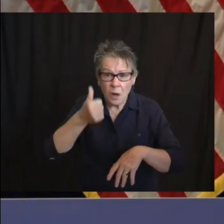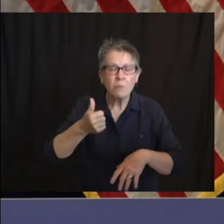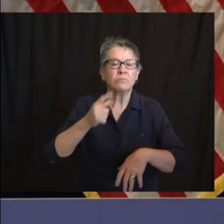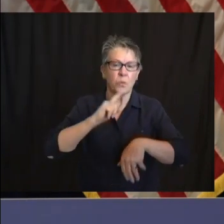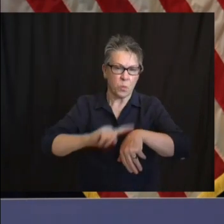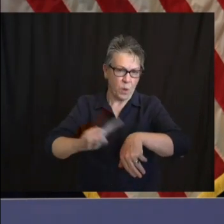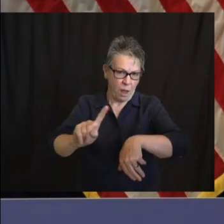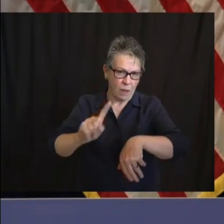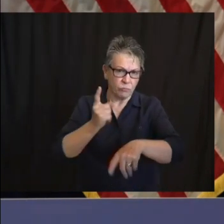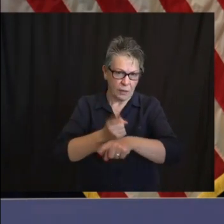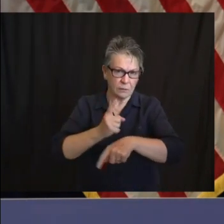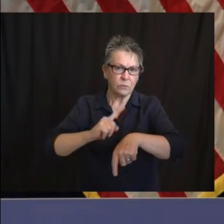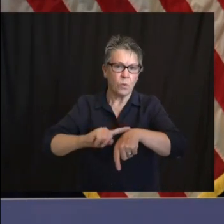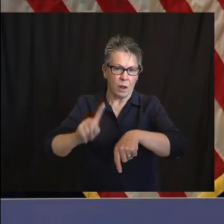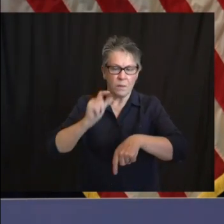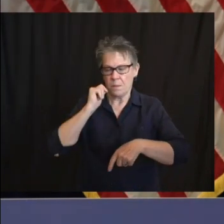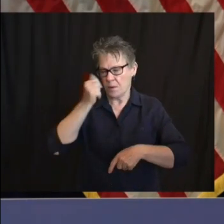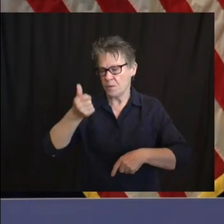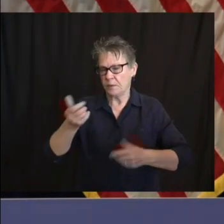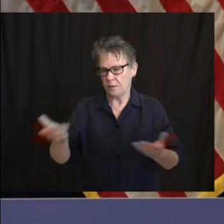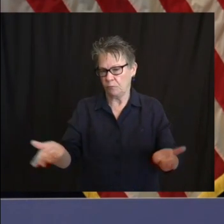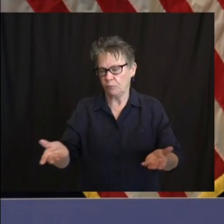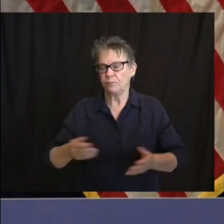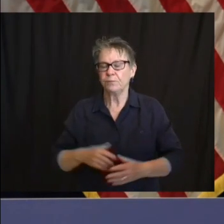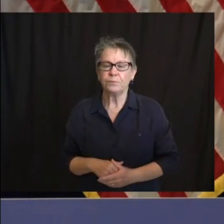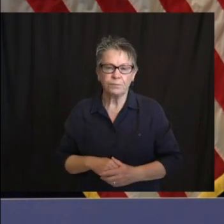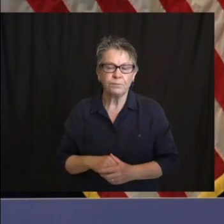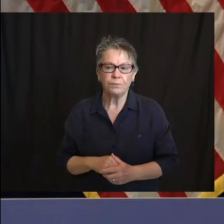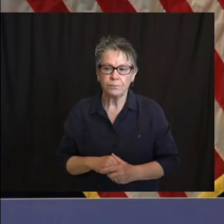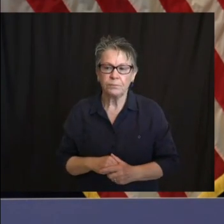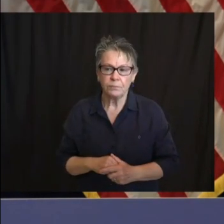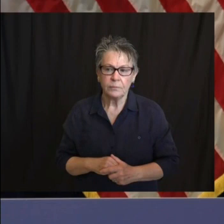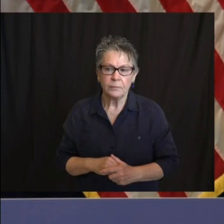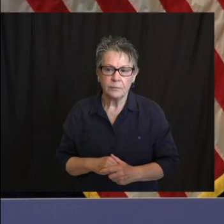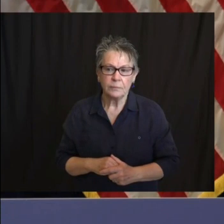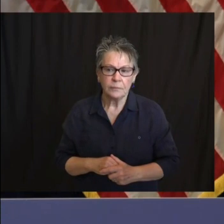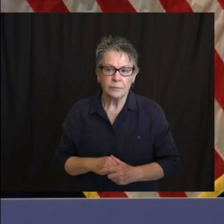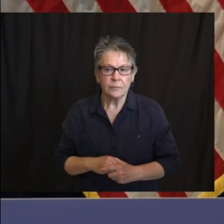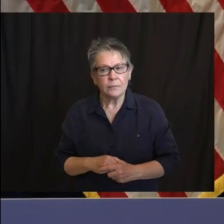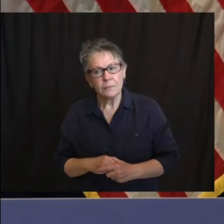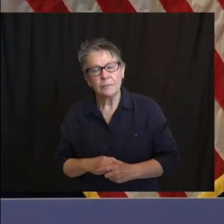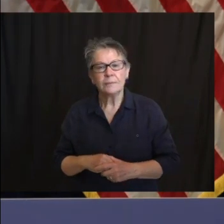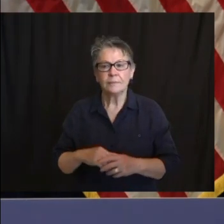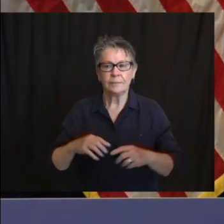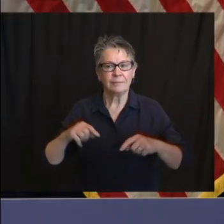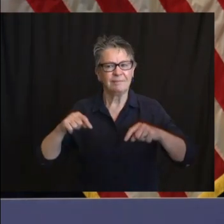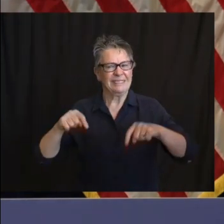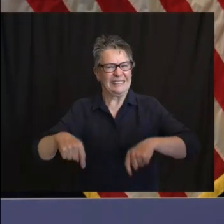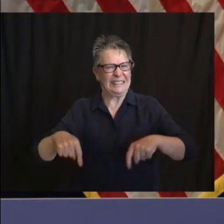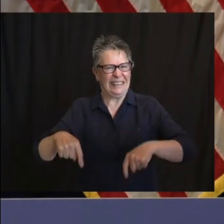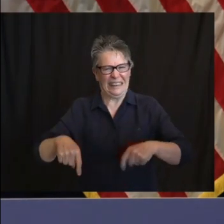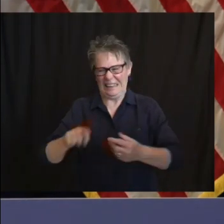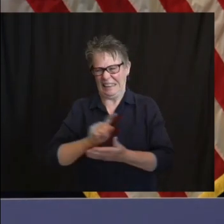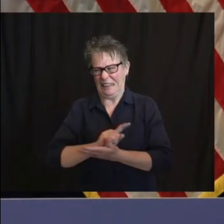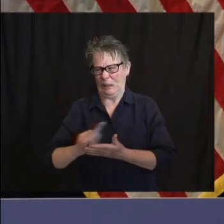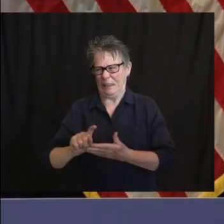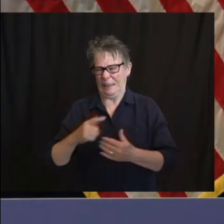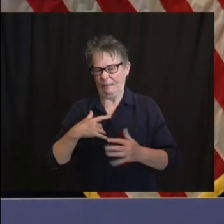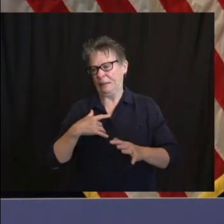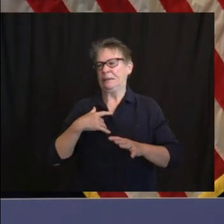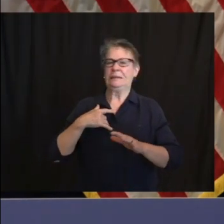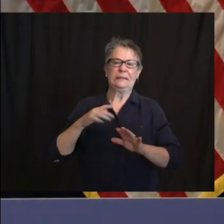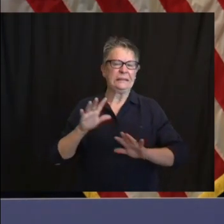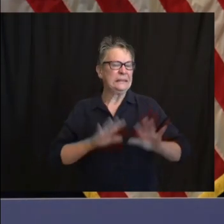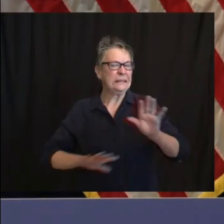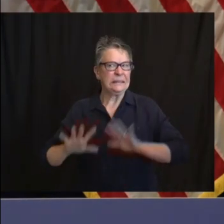moving parts this week, feels like maybe a little bit more than normal, so we've got a lot of stuff that we're juggling. I've already